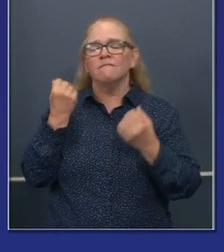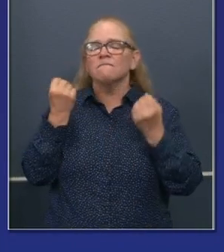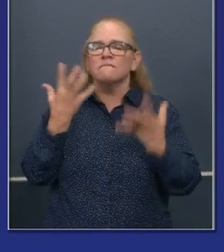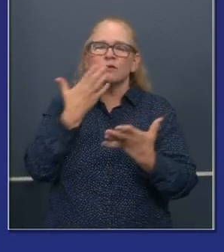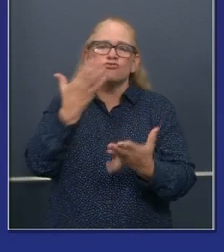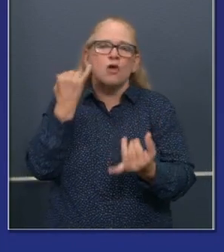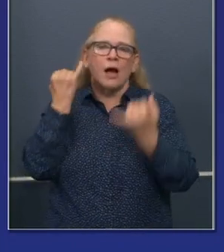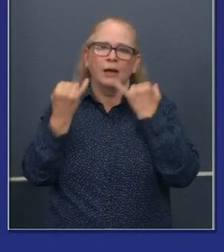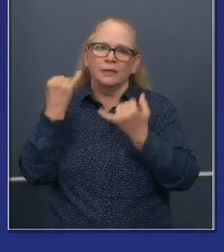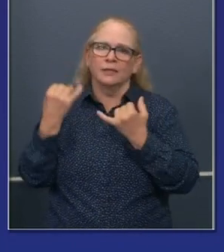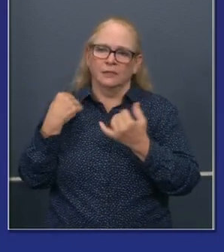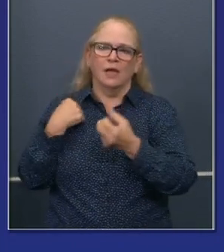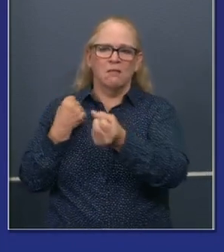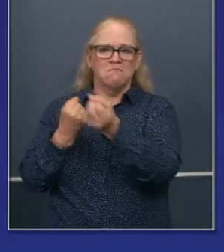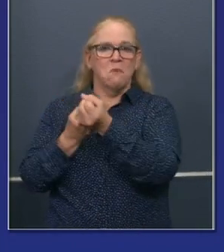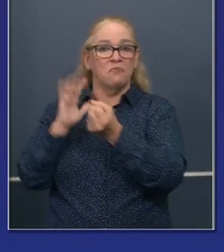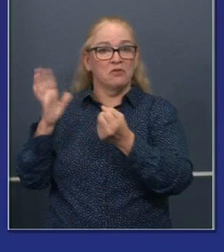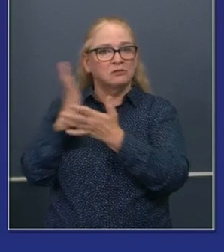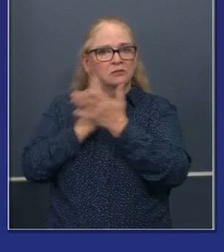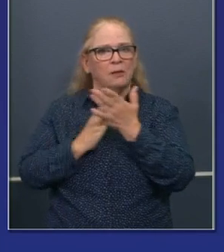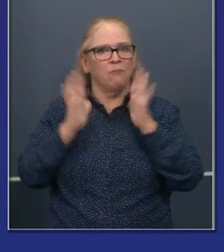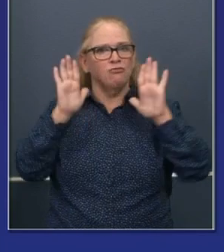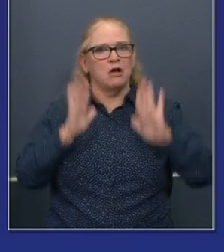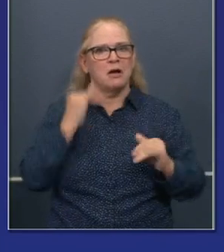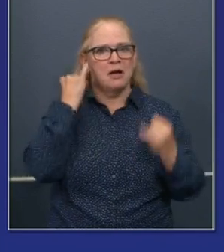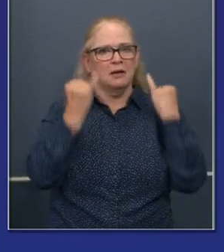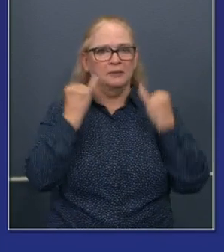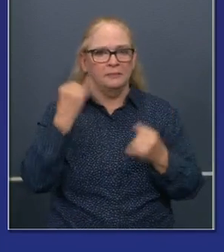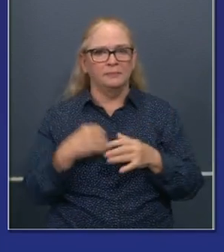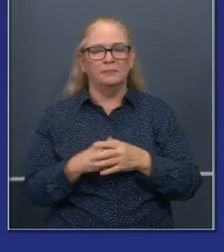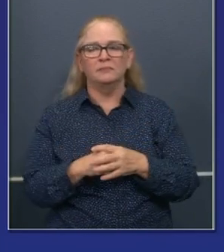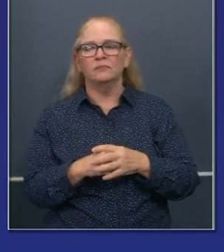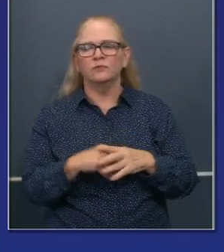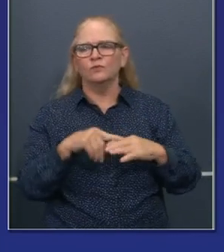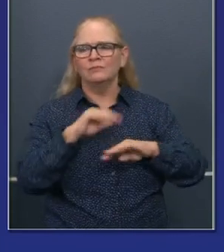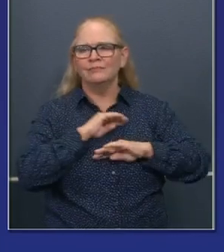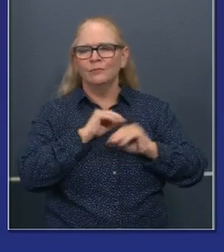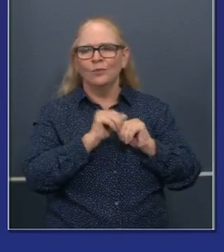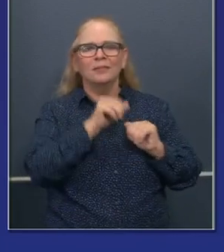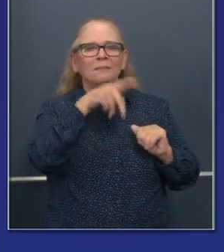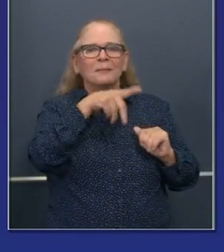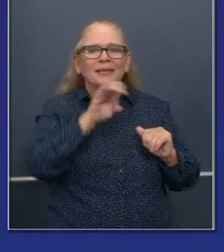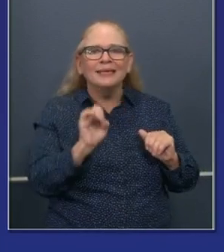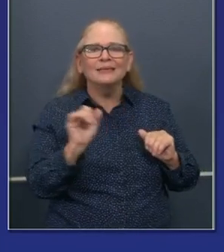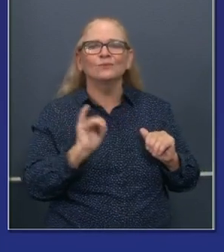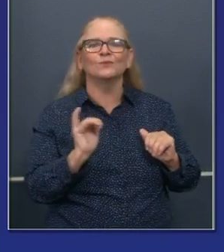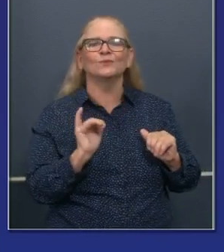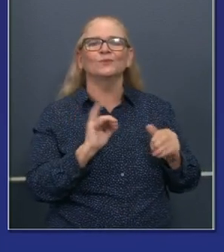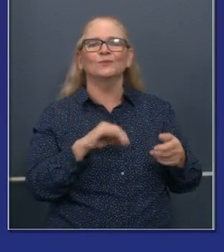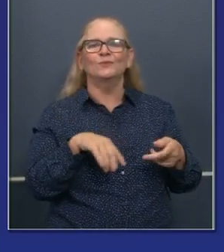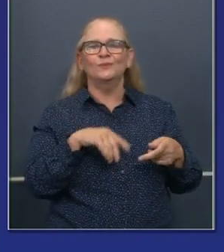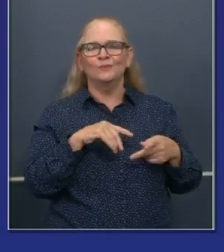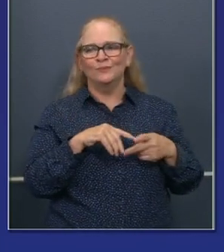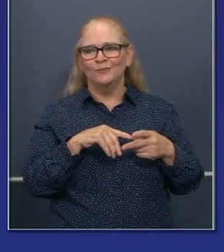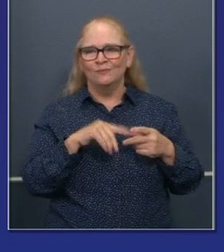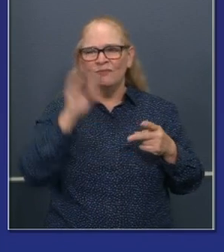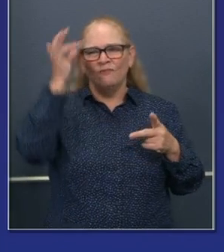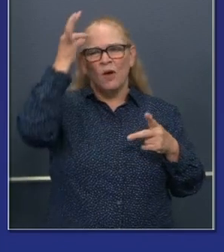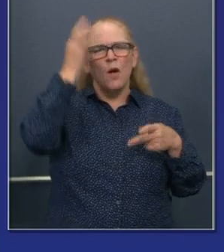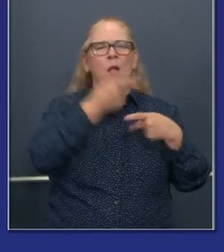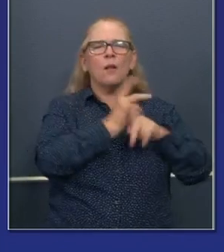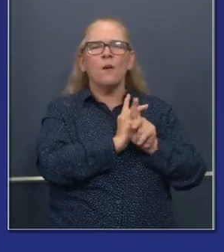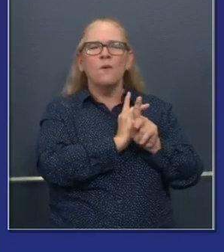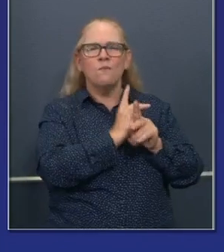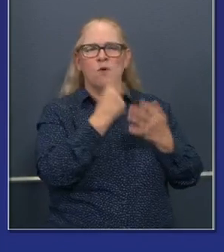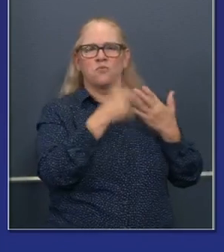support some of those ideas to conform to the federal PPP taxation. Uh, this is the federal loan program. Uh, we want to exempt,